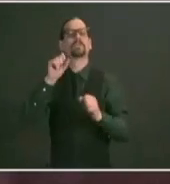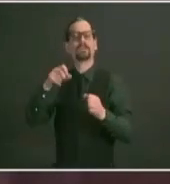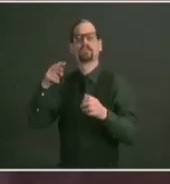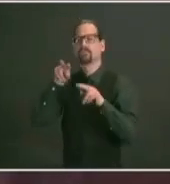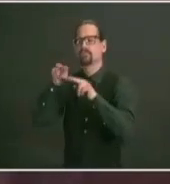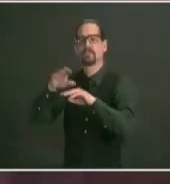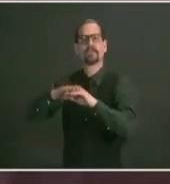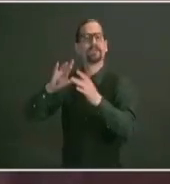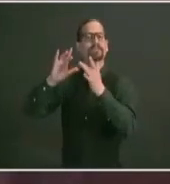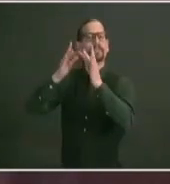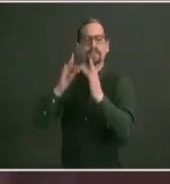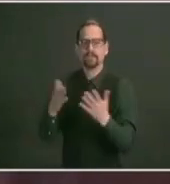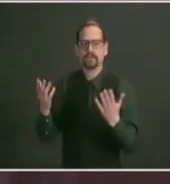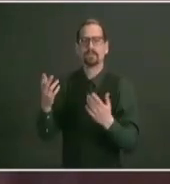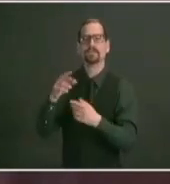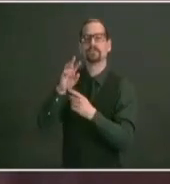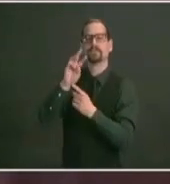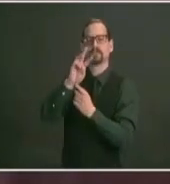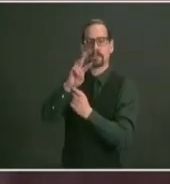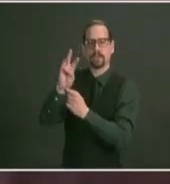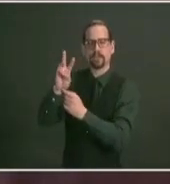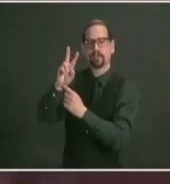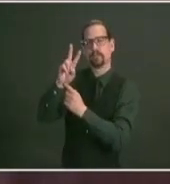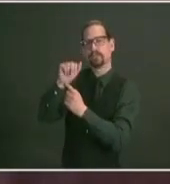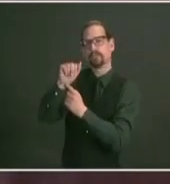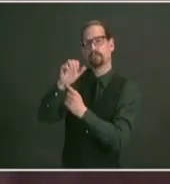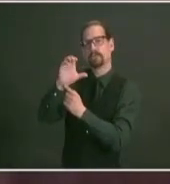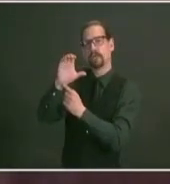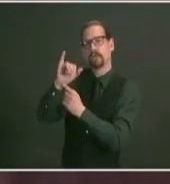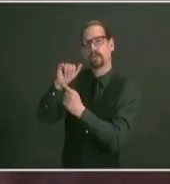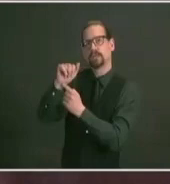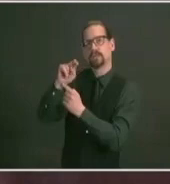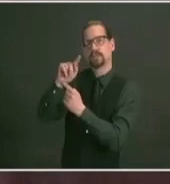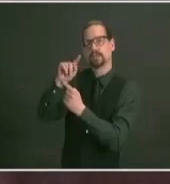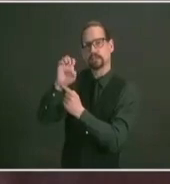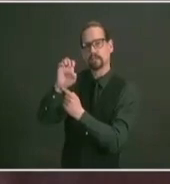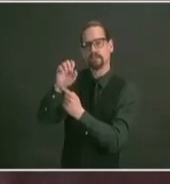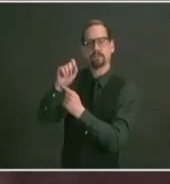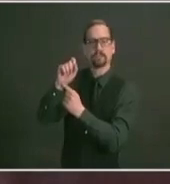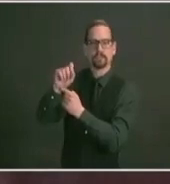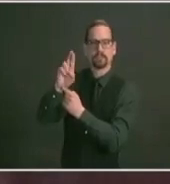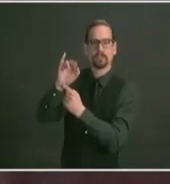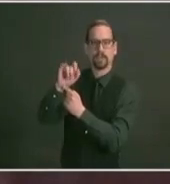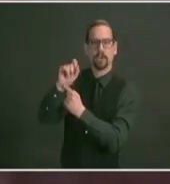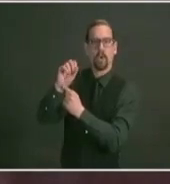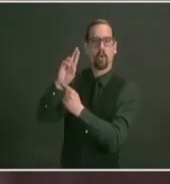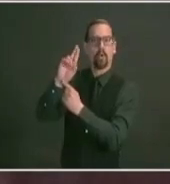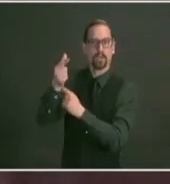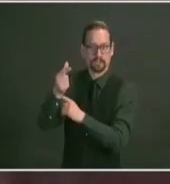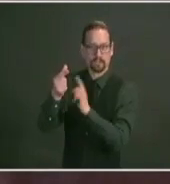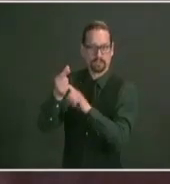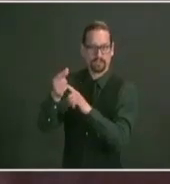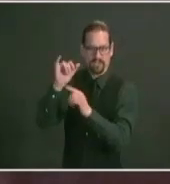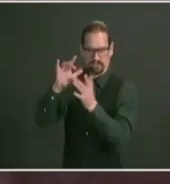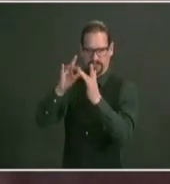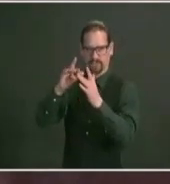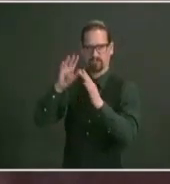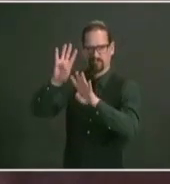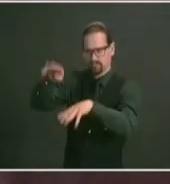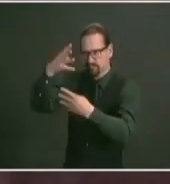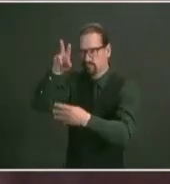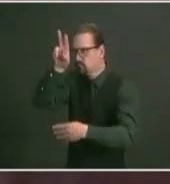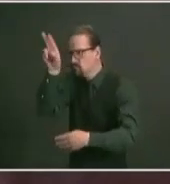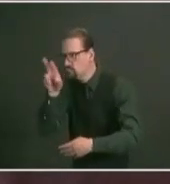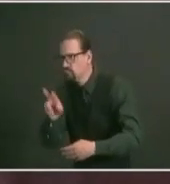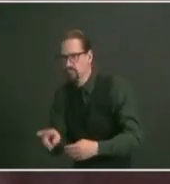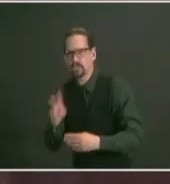today in addition this reflects how responsive our vaccine effort has been able to be as we rapidly